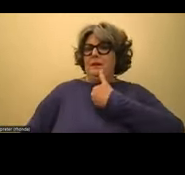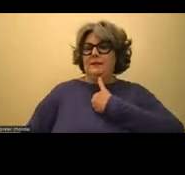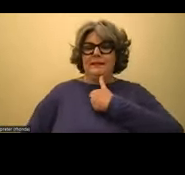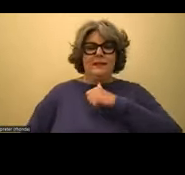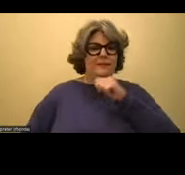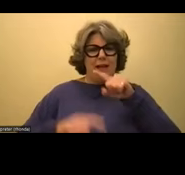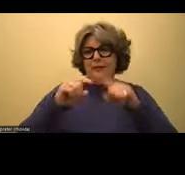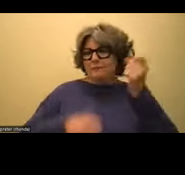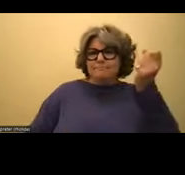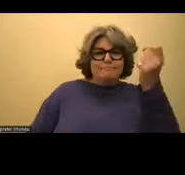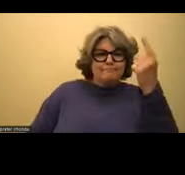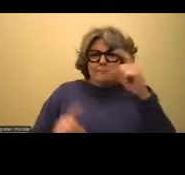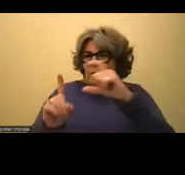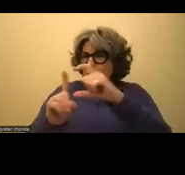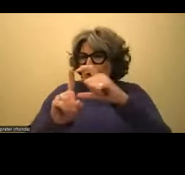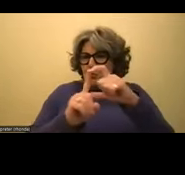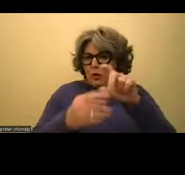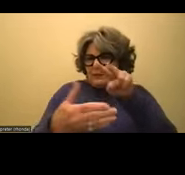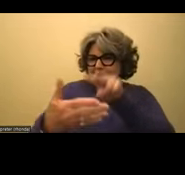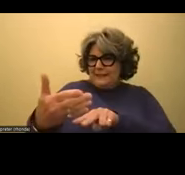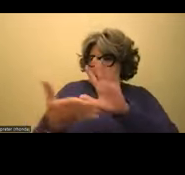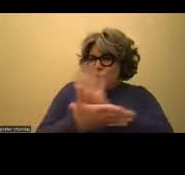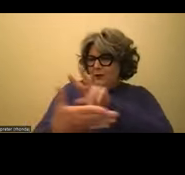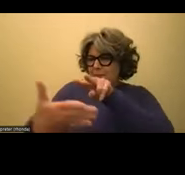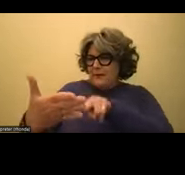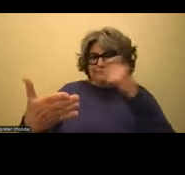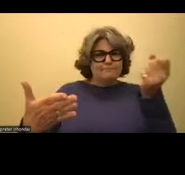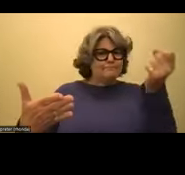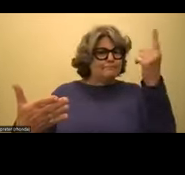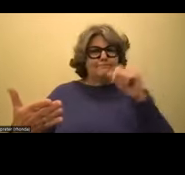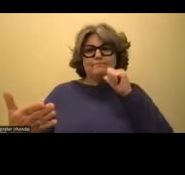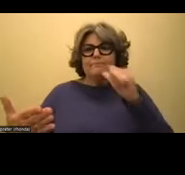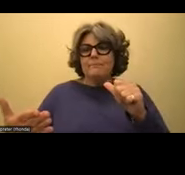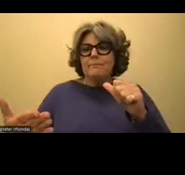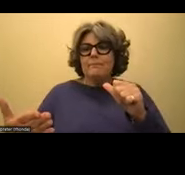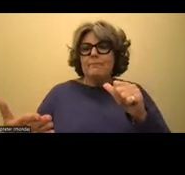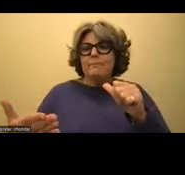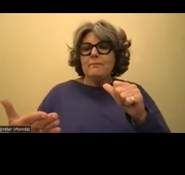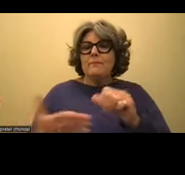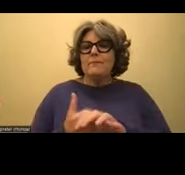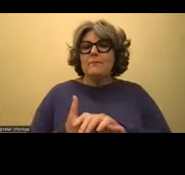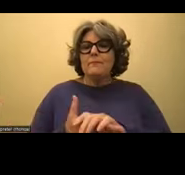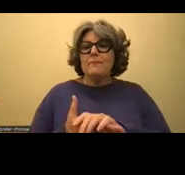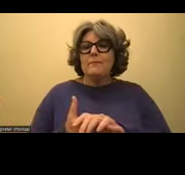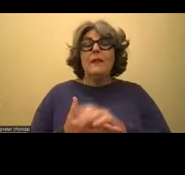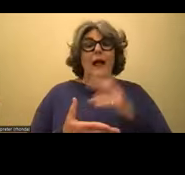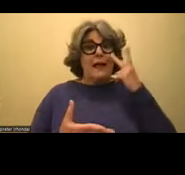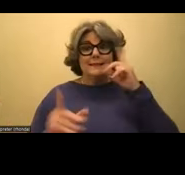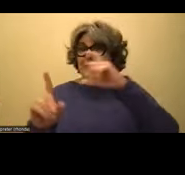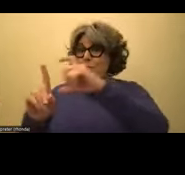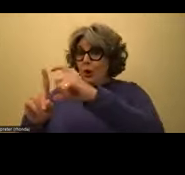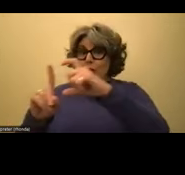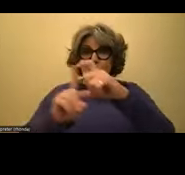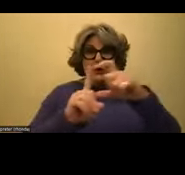wasn't comprehending what I was seeing on a page. So it was like I could see that there were words there,